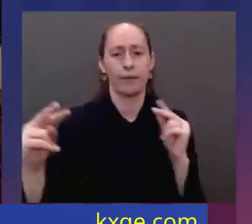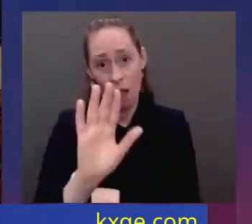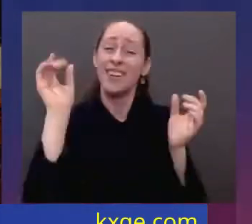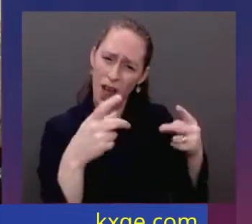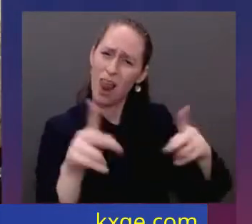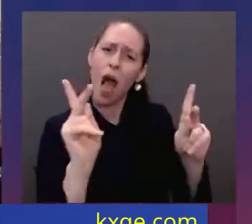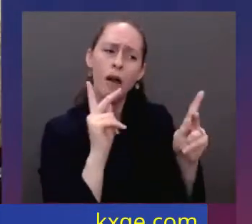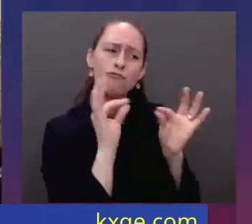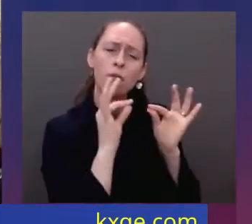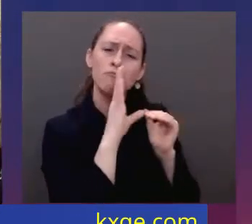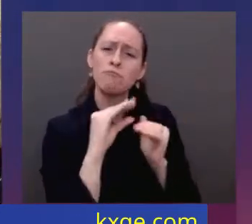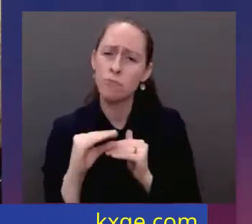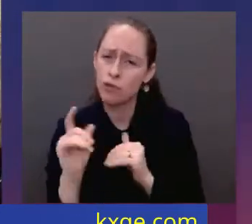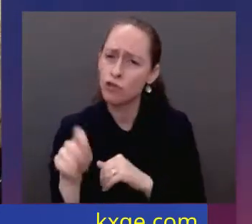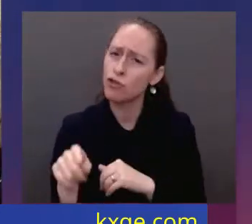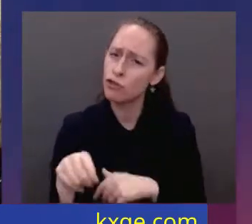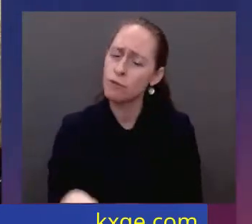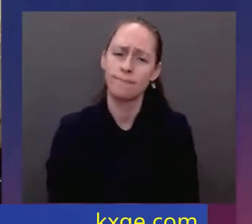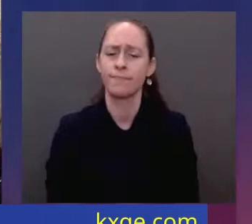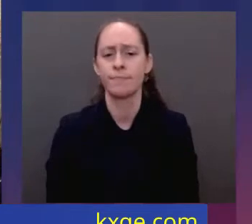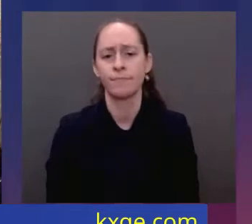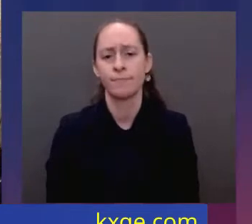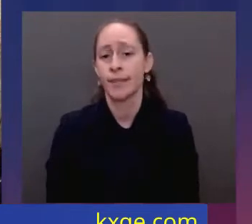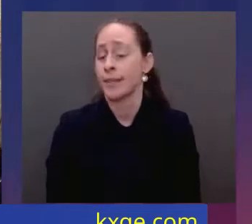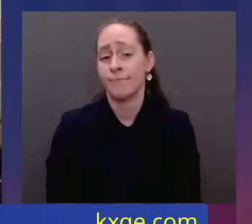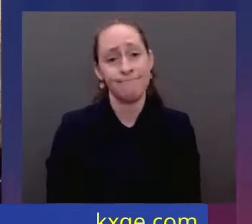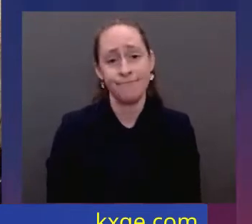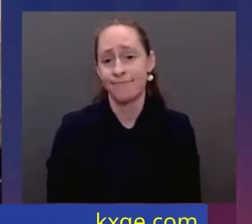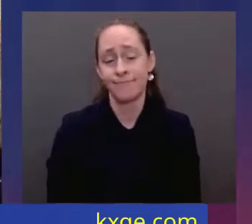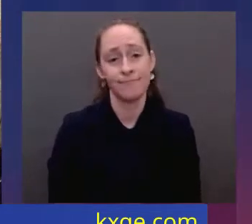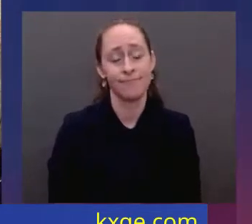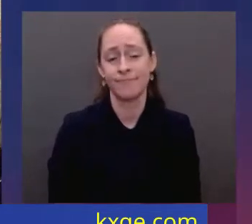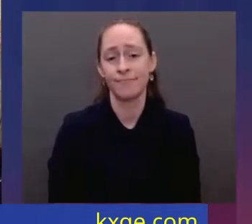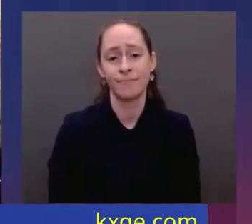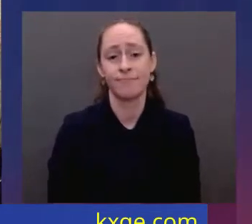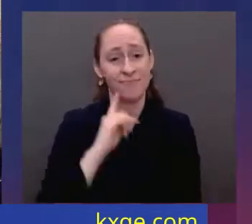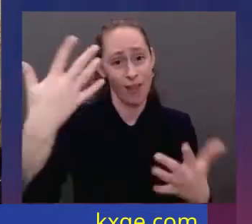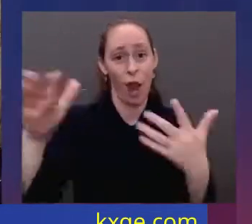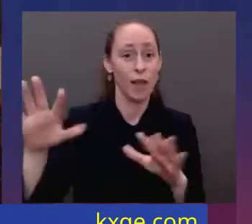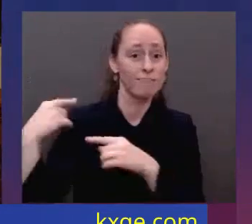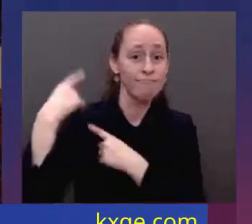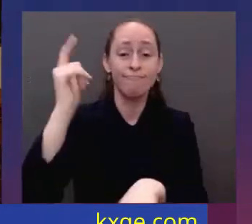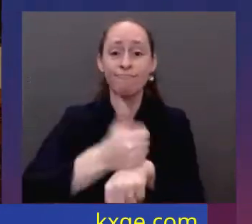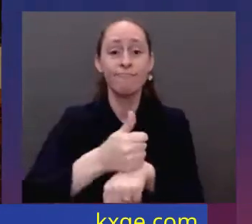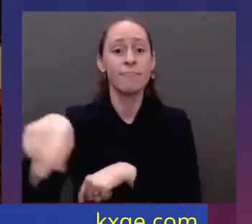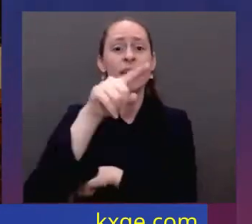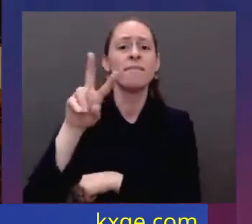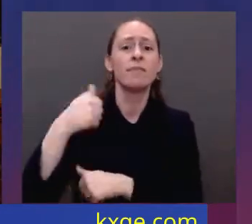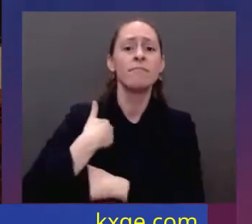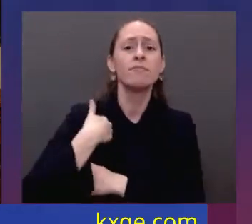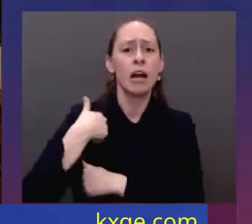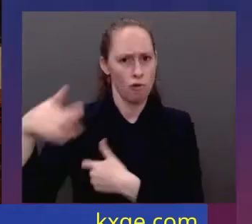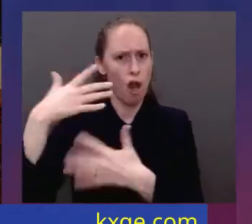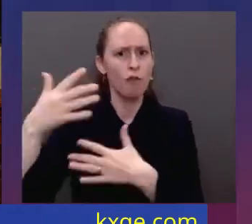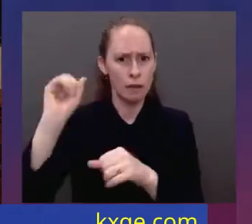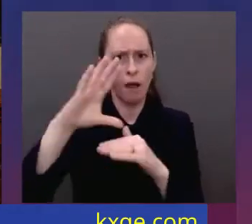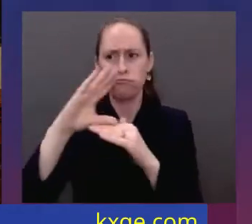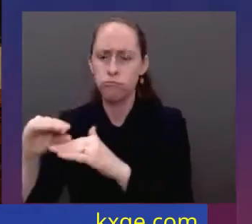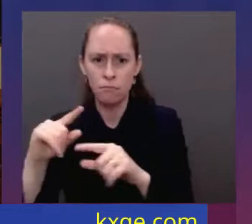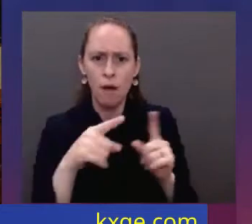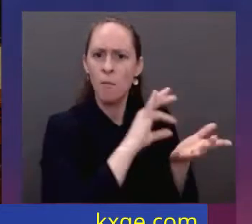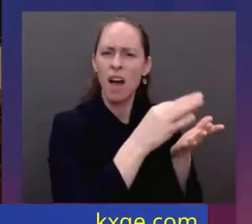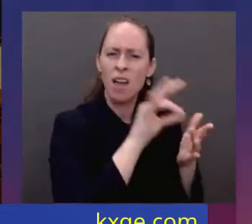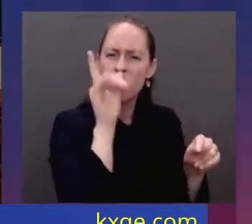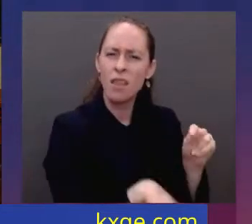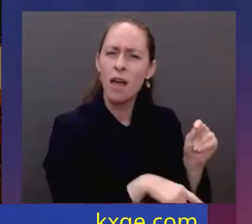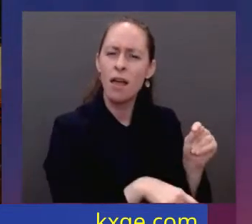the price of prescription. They already set the price for VA drugs. Look, the American Rescue Plan is helping millions of families with Affordable Care Act